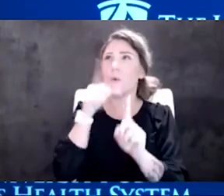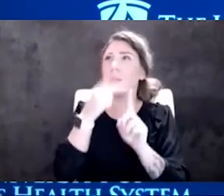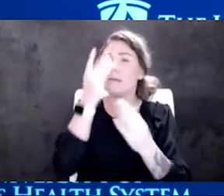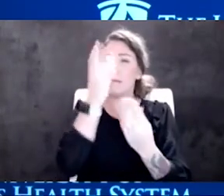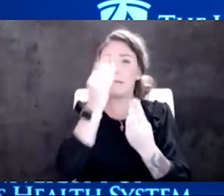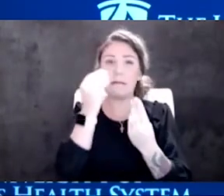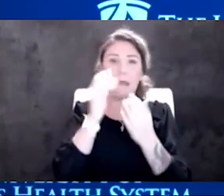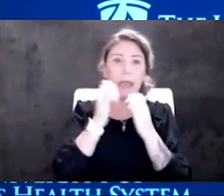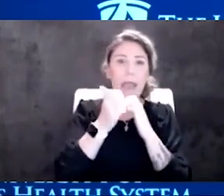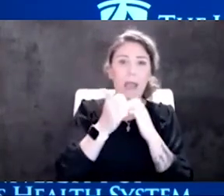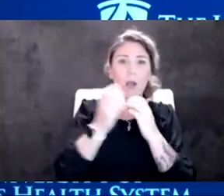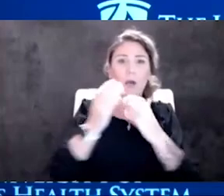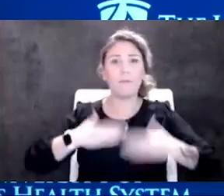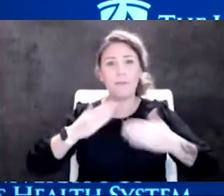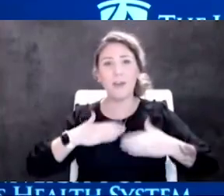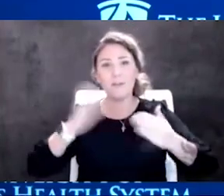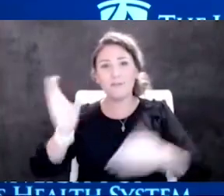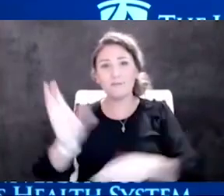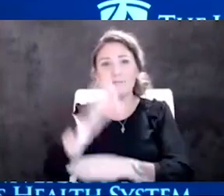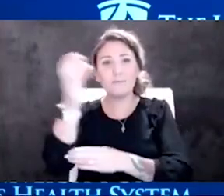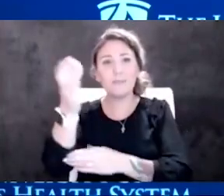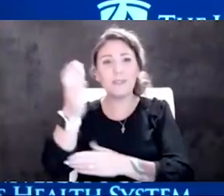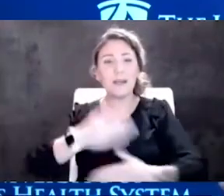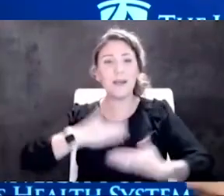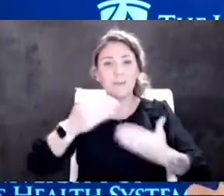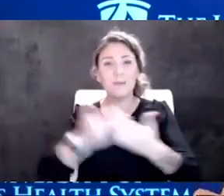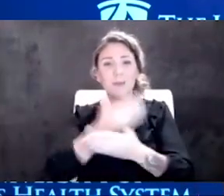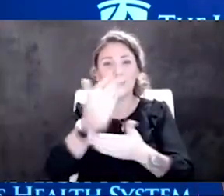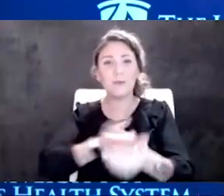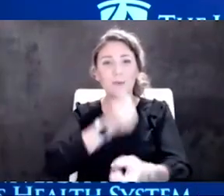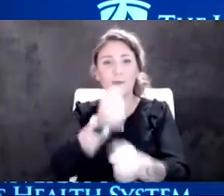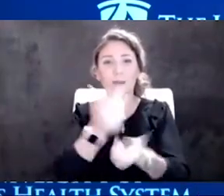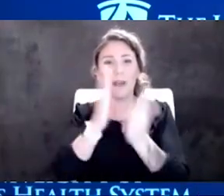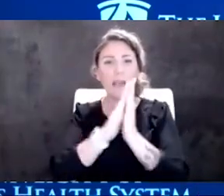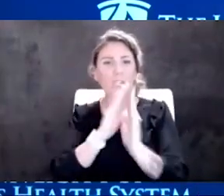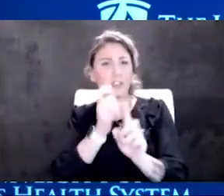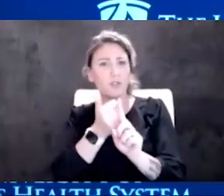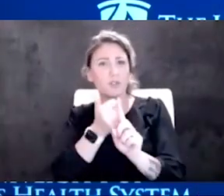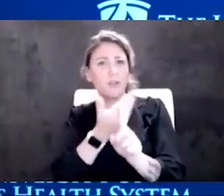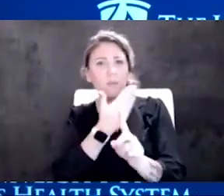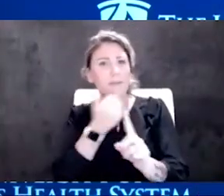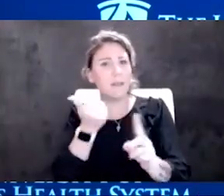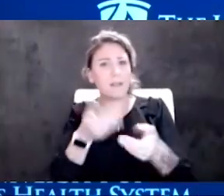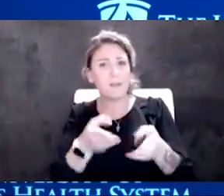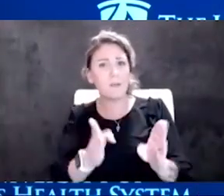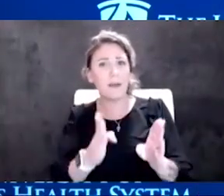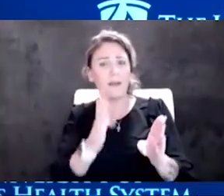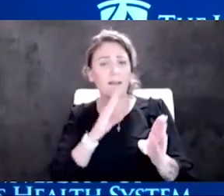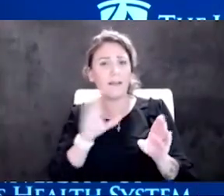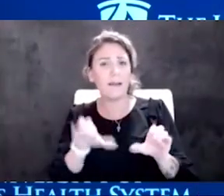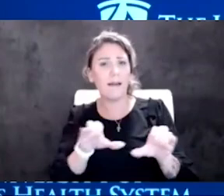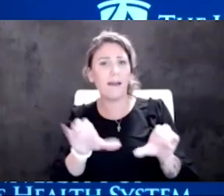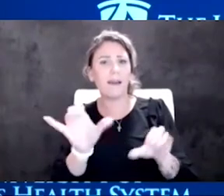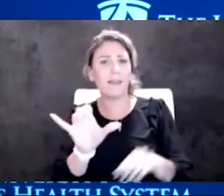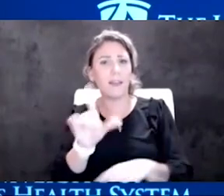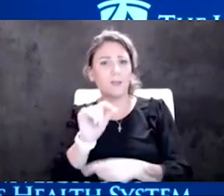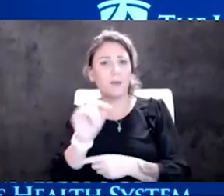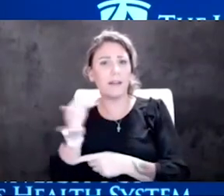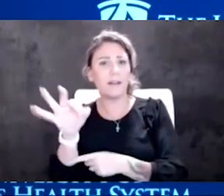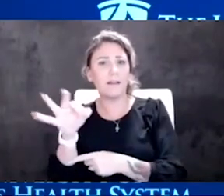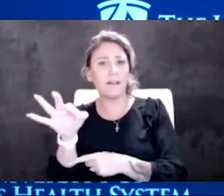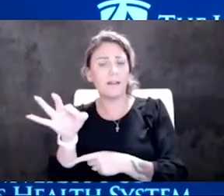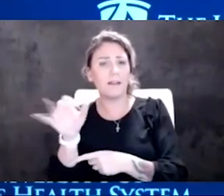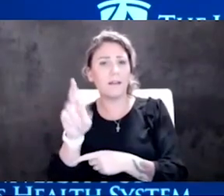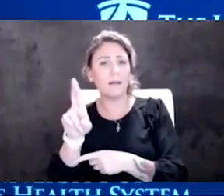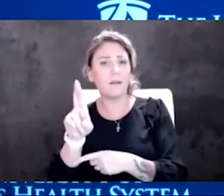Christmas and Happy New Year, you have to ask yourself, what's the best way to do that? Is it to act like it's 2019 or is it to